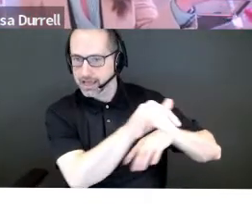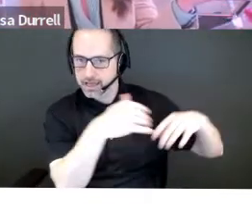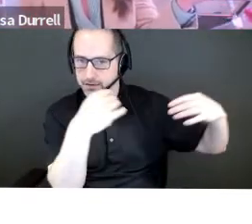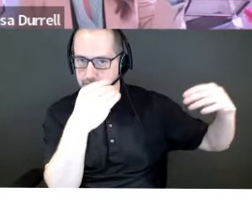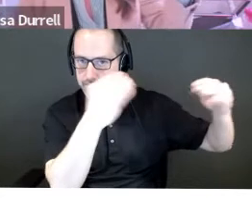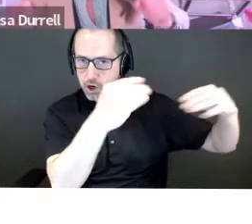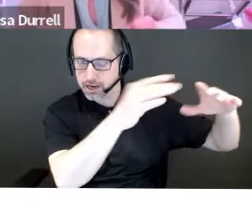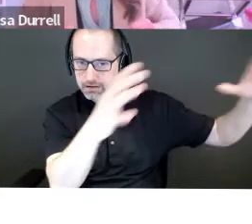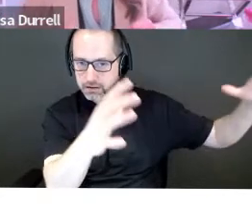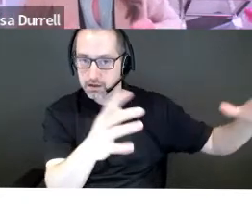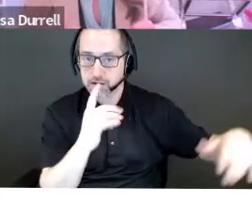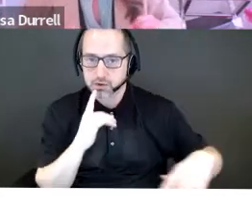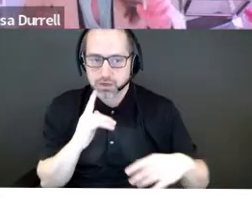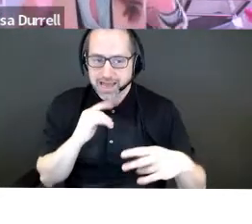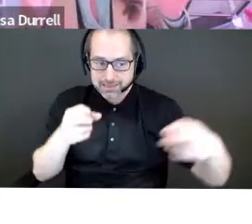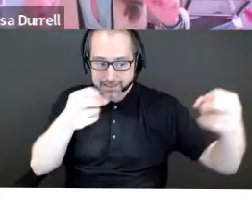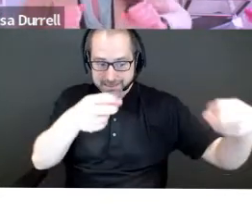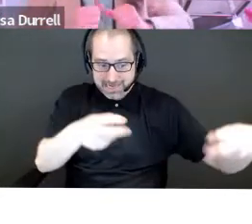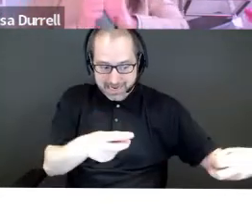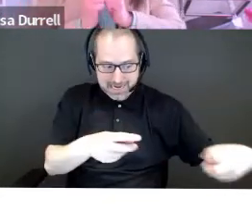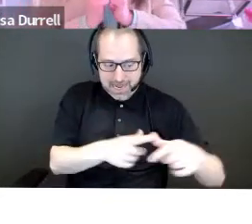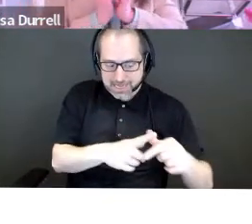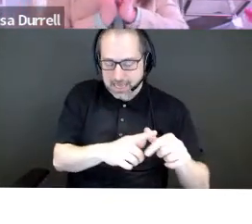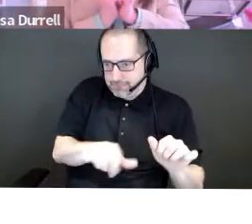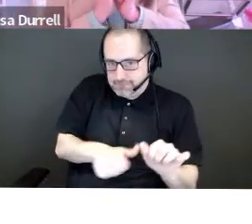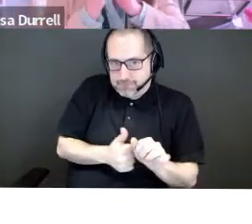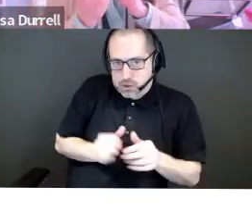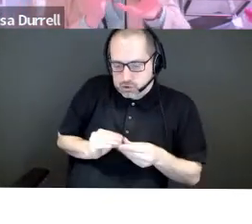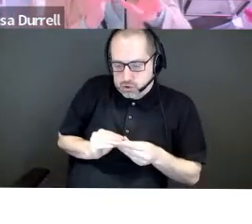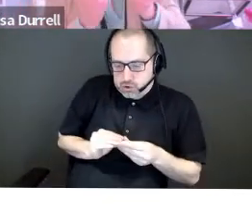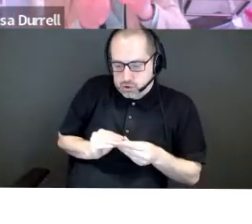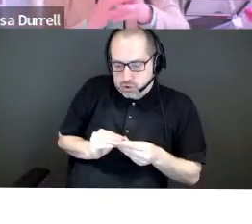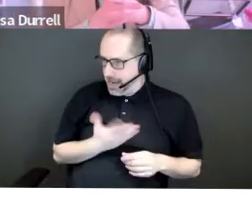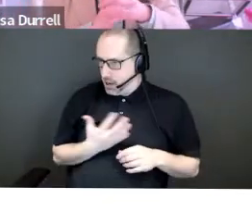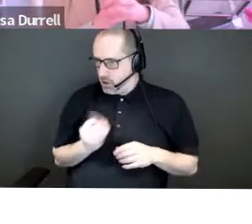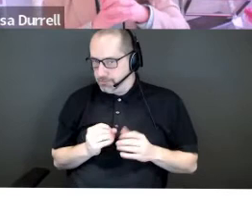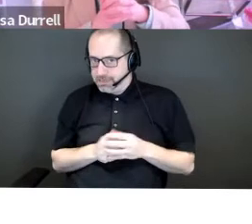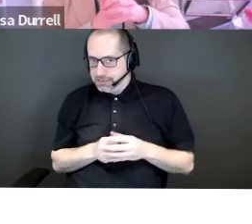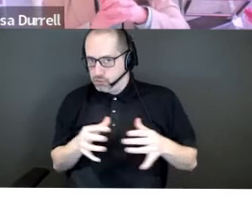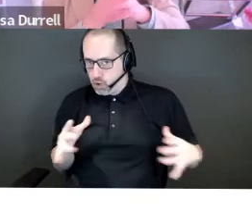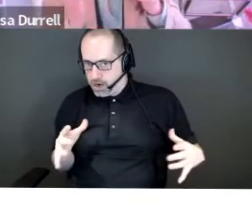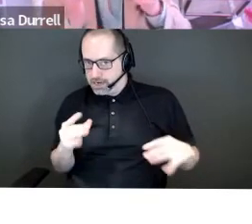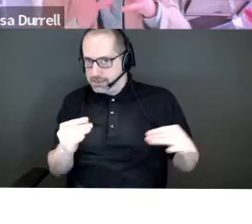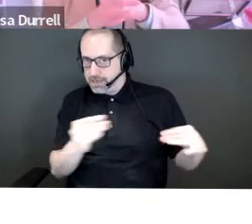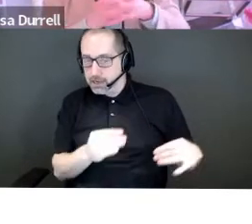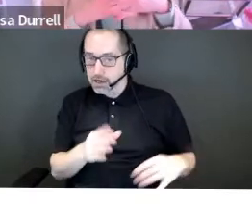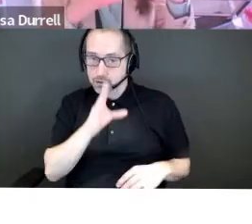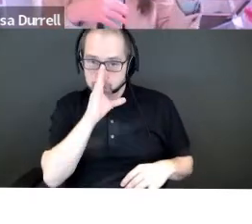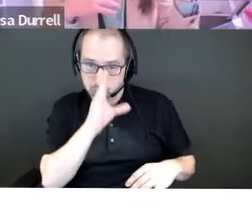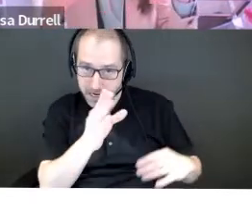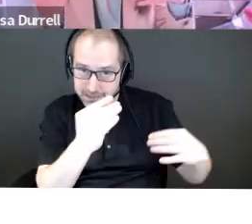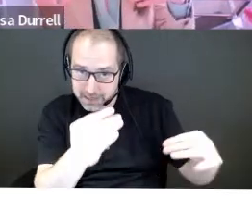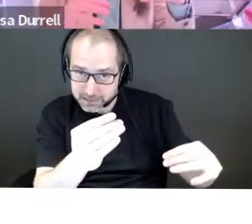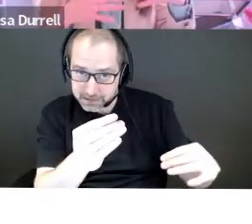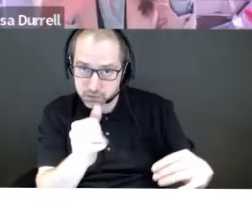uh, slide deck about our company's growth and scaling prospects. Are you direct or indirect sales? How, what does that look